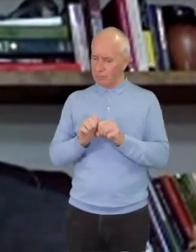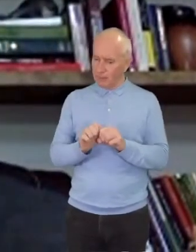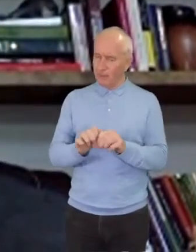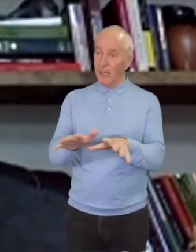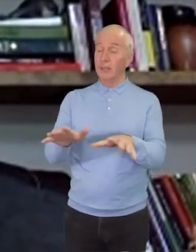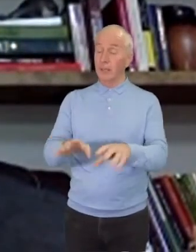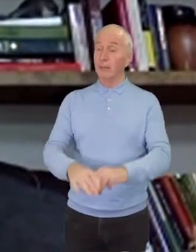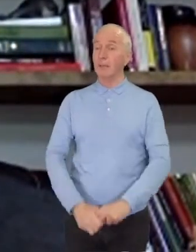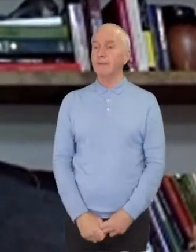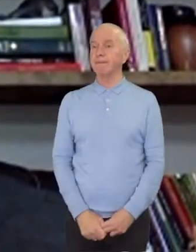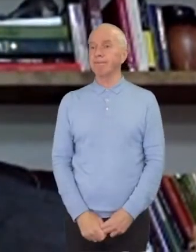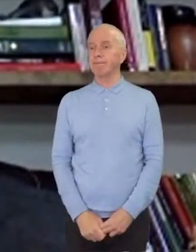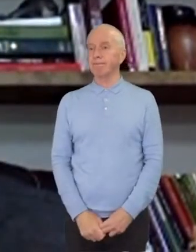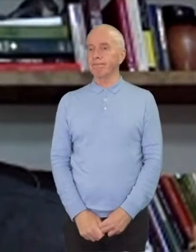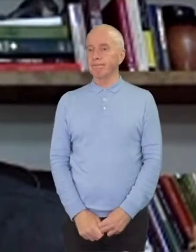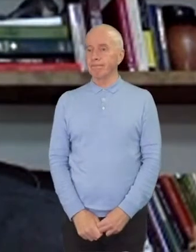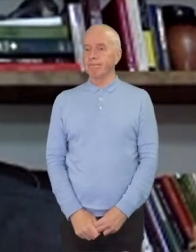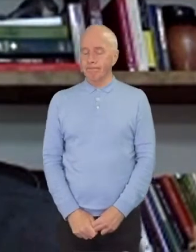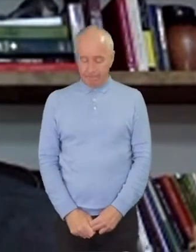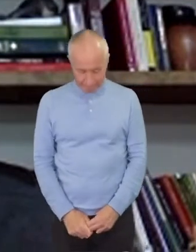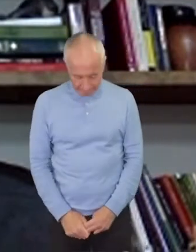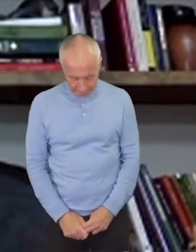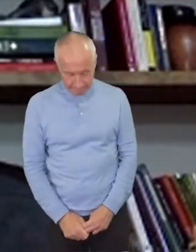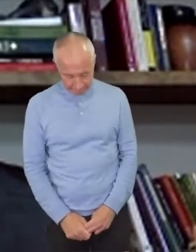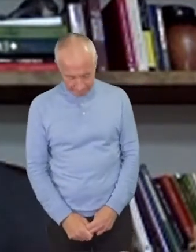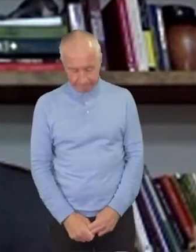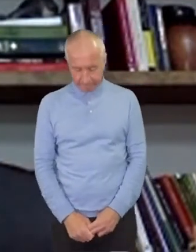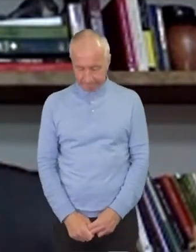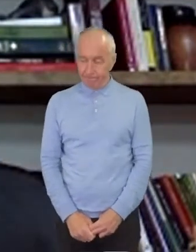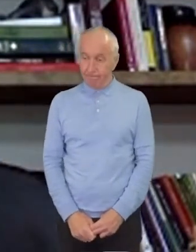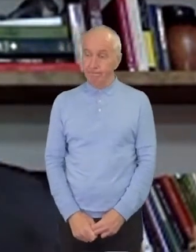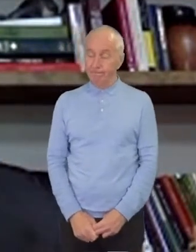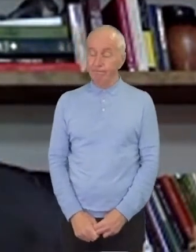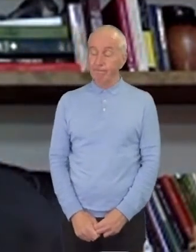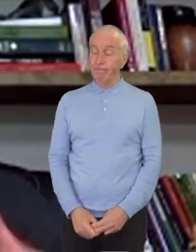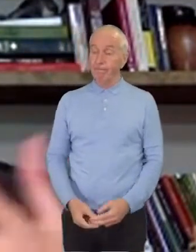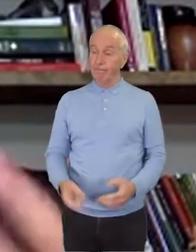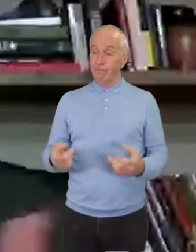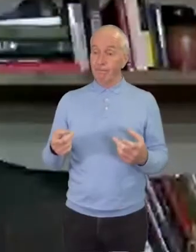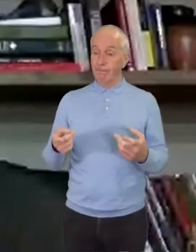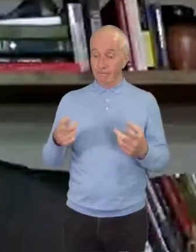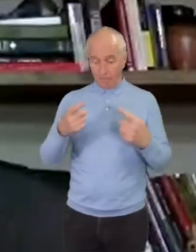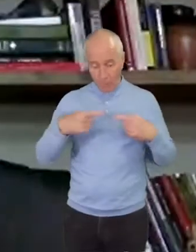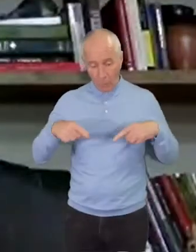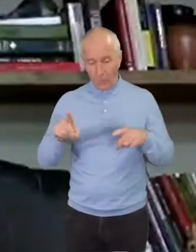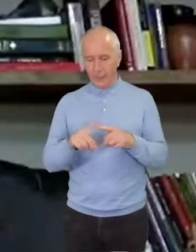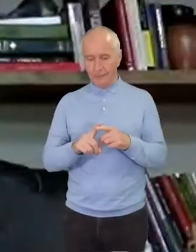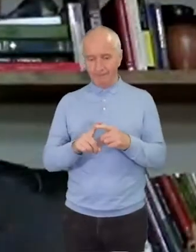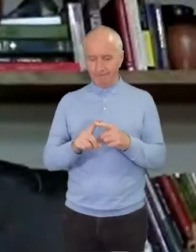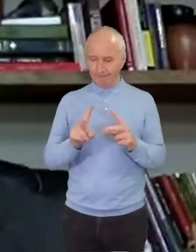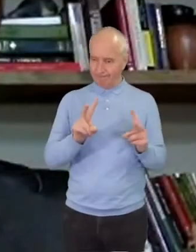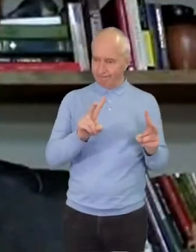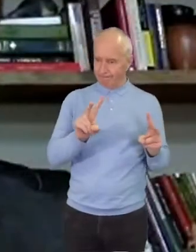we've seen that injustice,